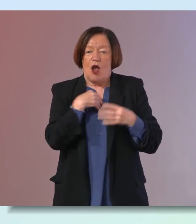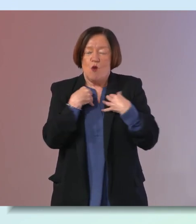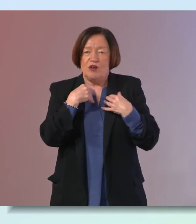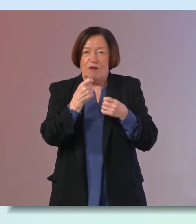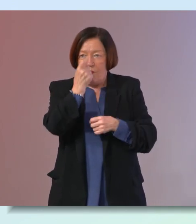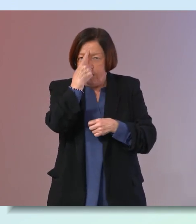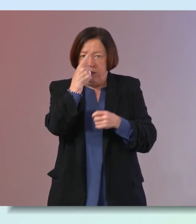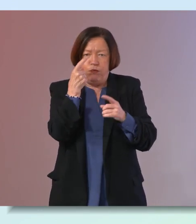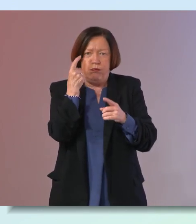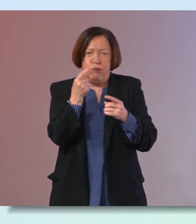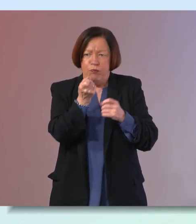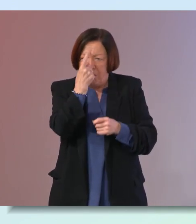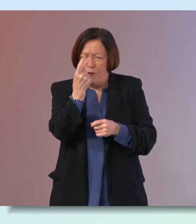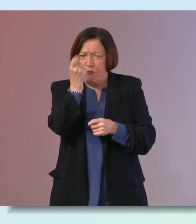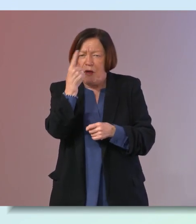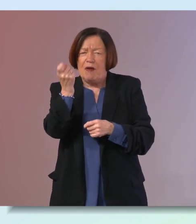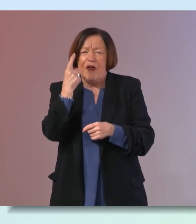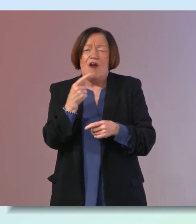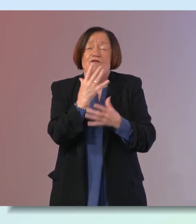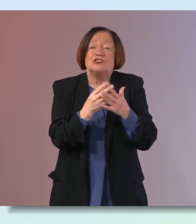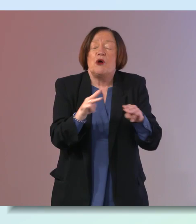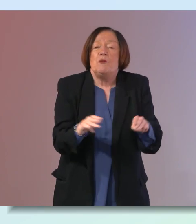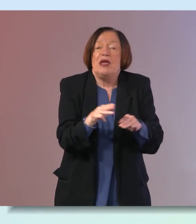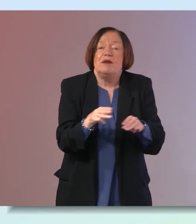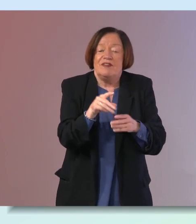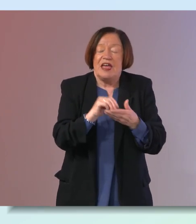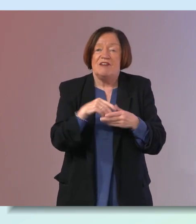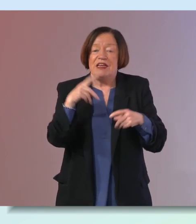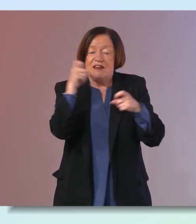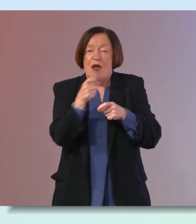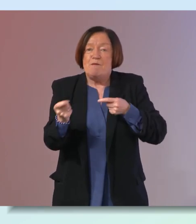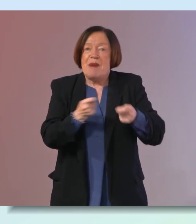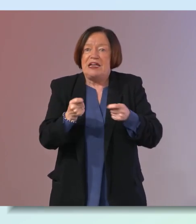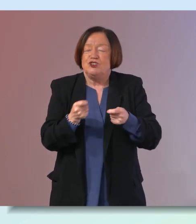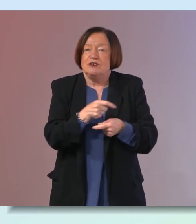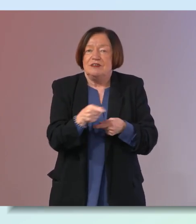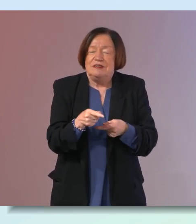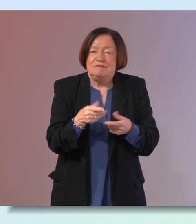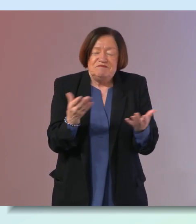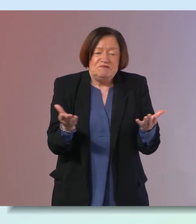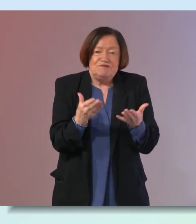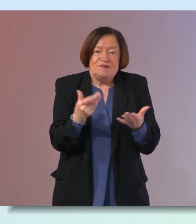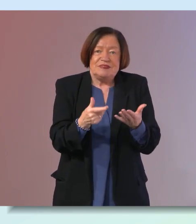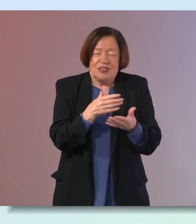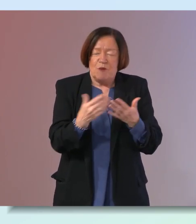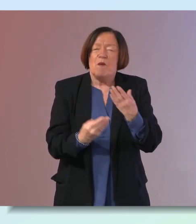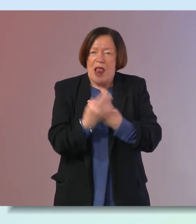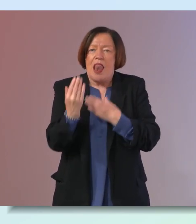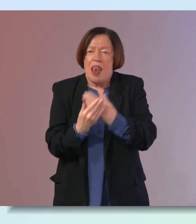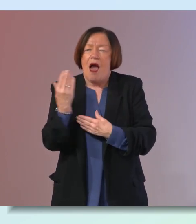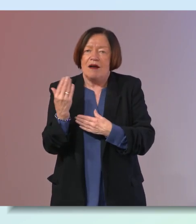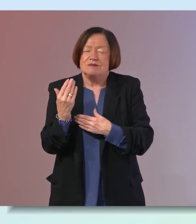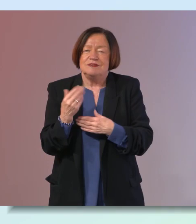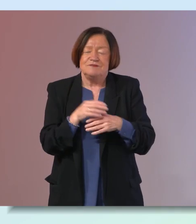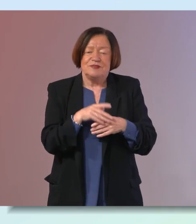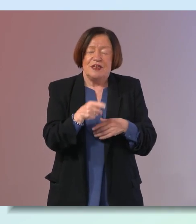and sometimes you know for some people they have difficulty managing those because they can become you know they come up a lot and their ways of being